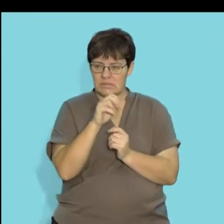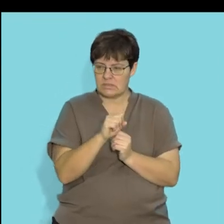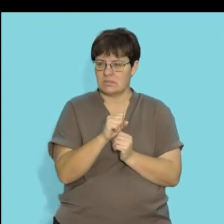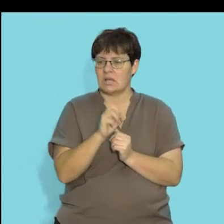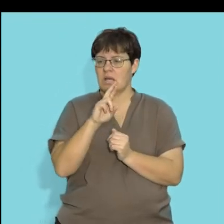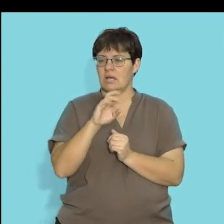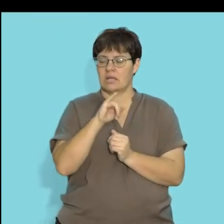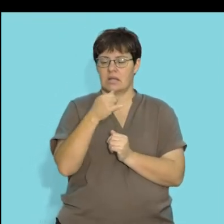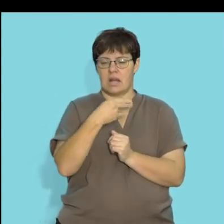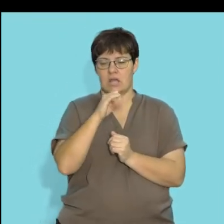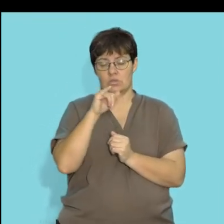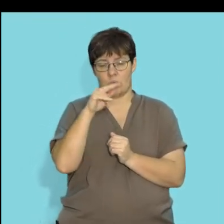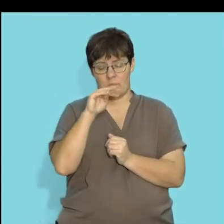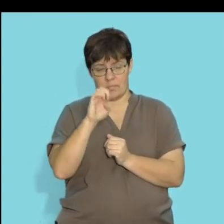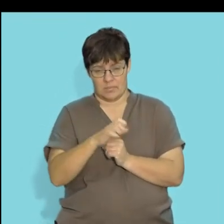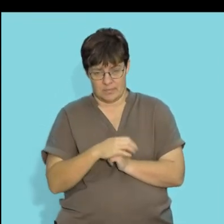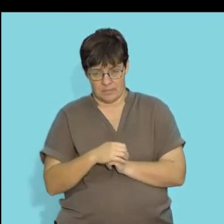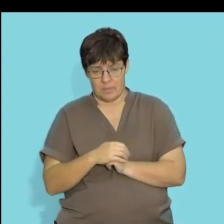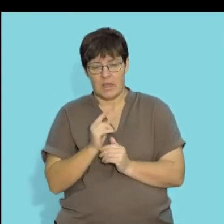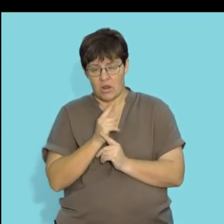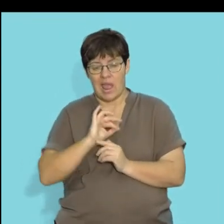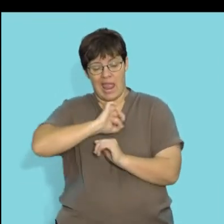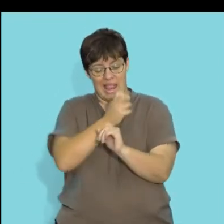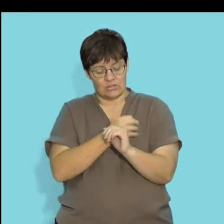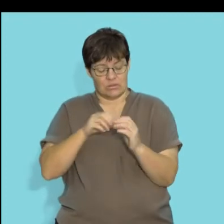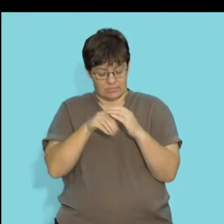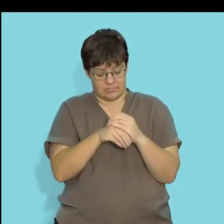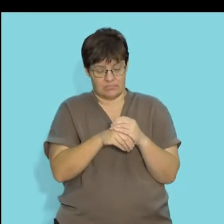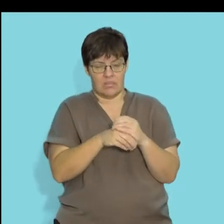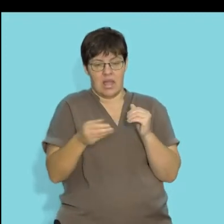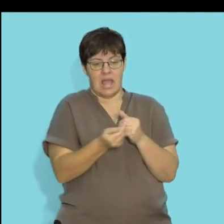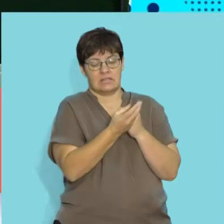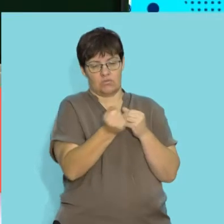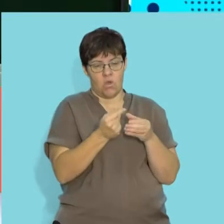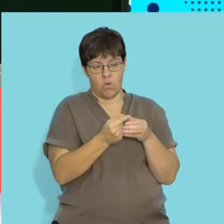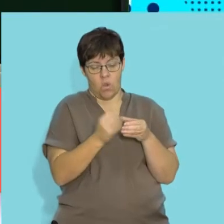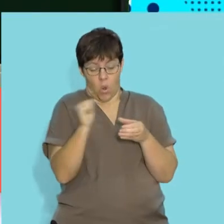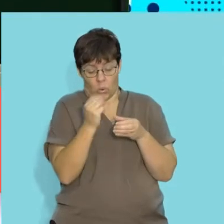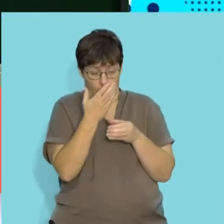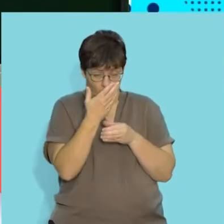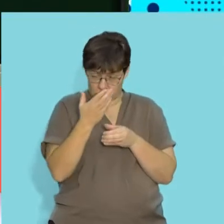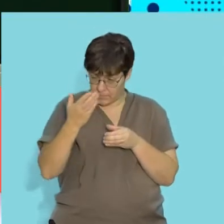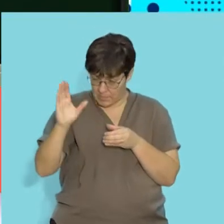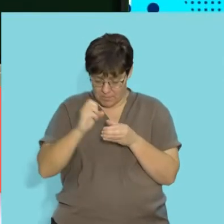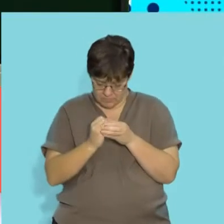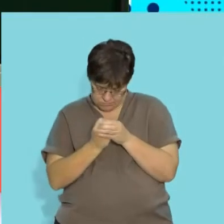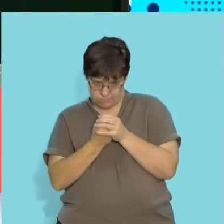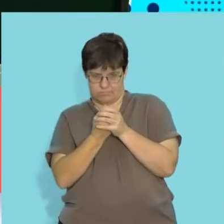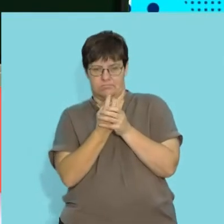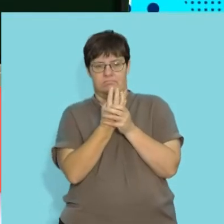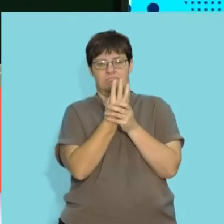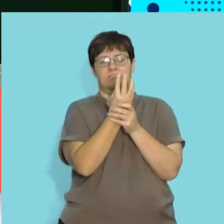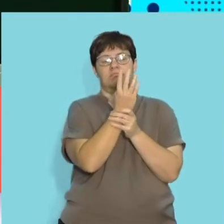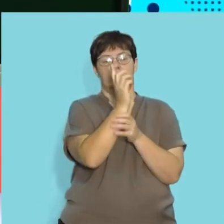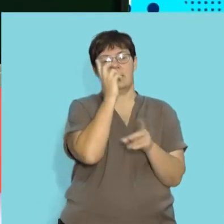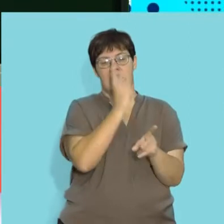tubers, and rhizomes. And this is a mechanism where they store the energy in these structures and survive the cold, unfavorable seasons,